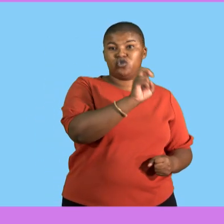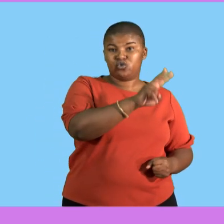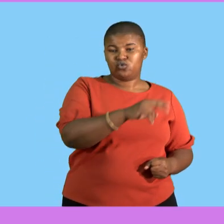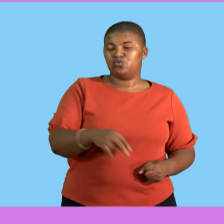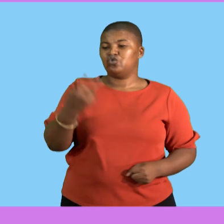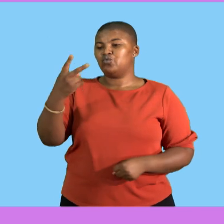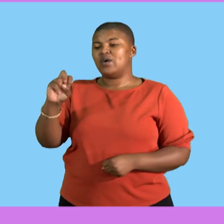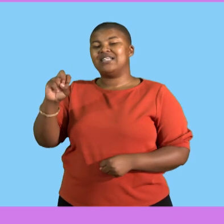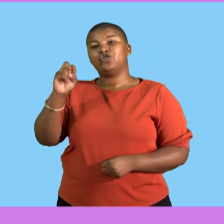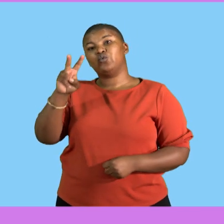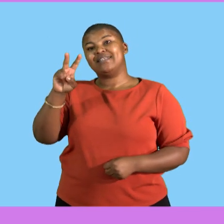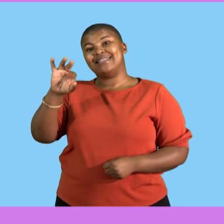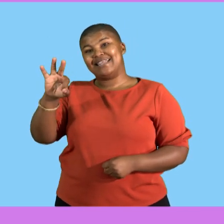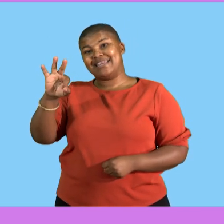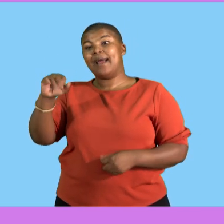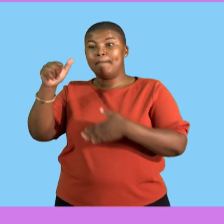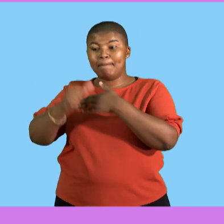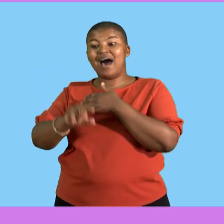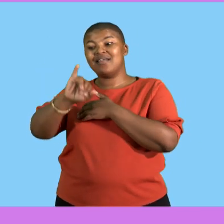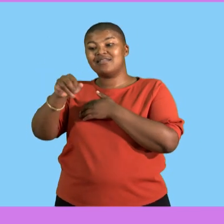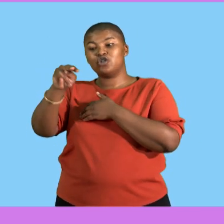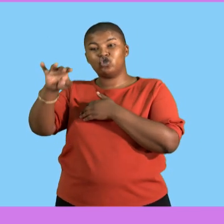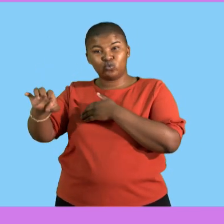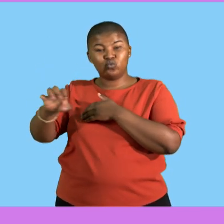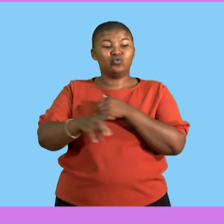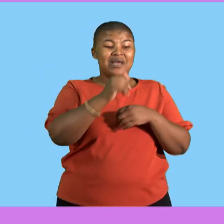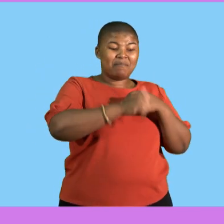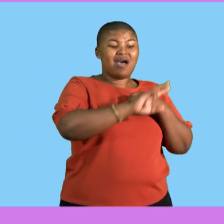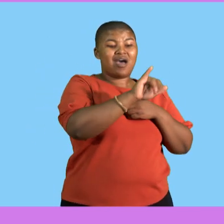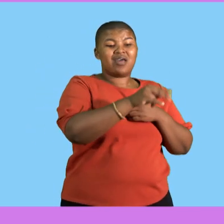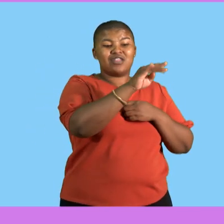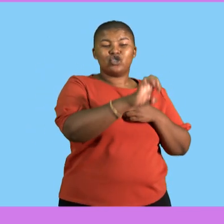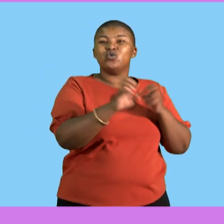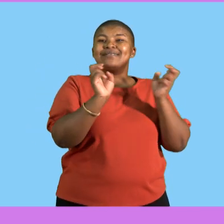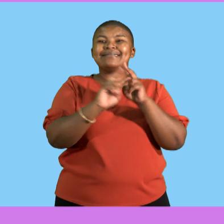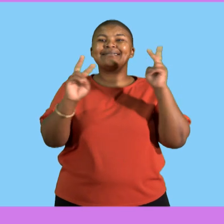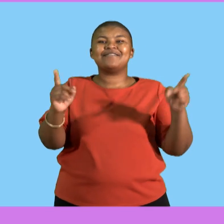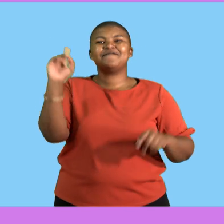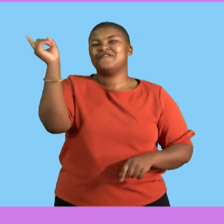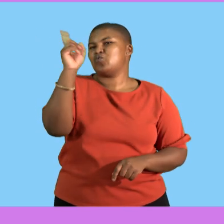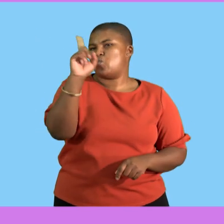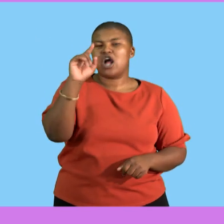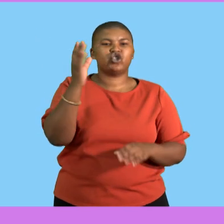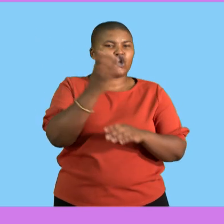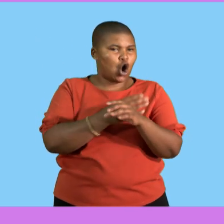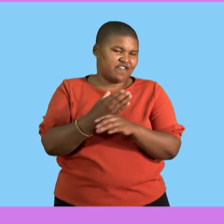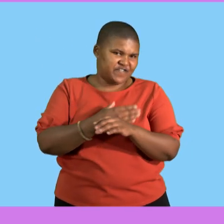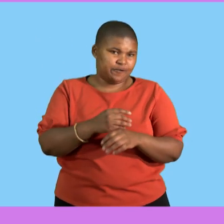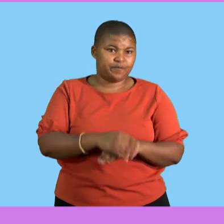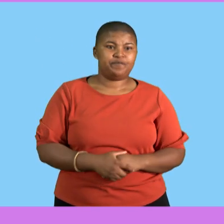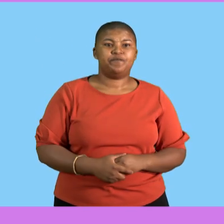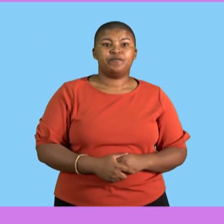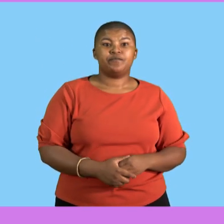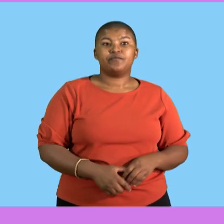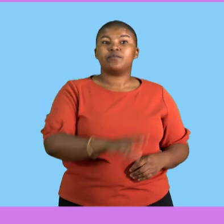2022 and June 2023? So, in June 2023, it